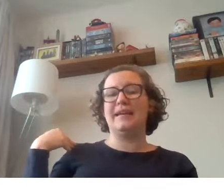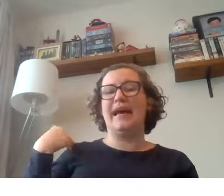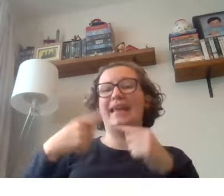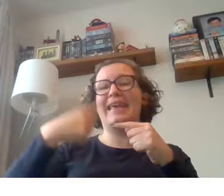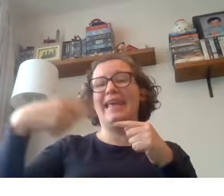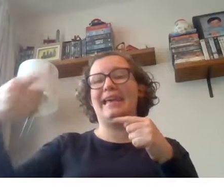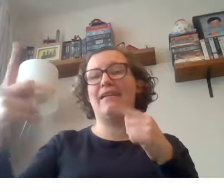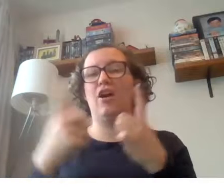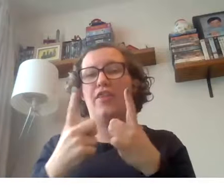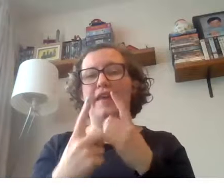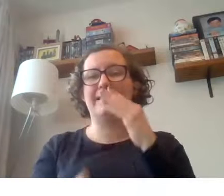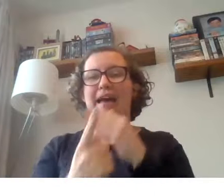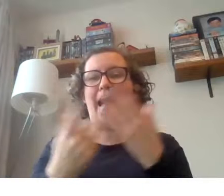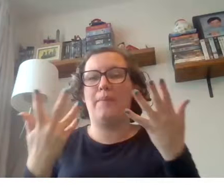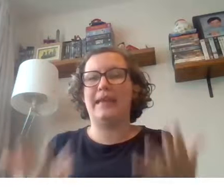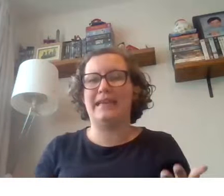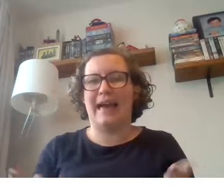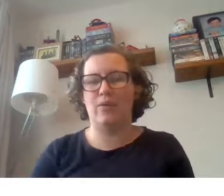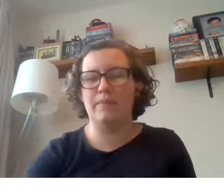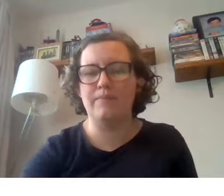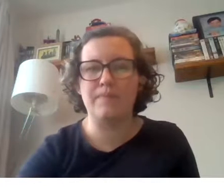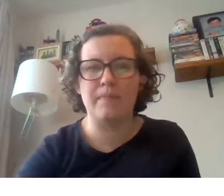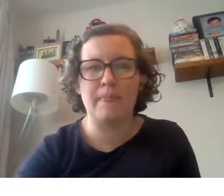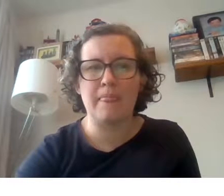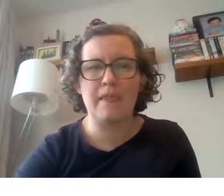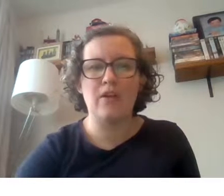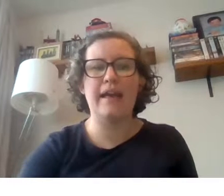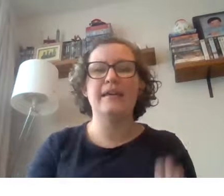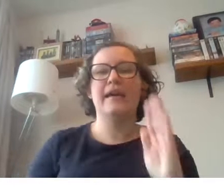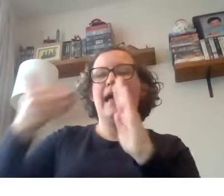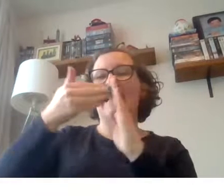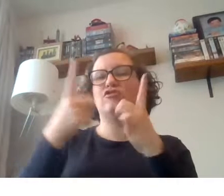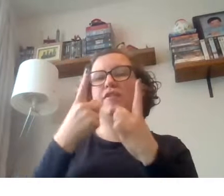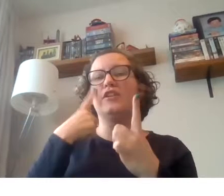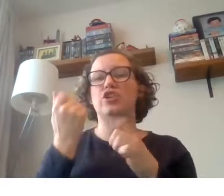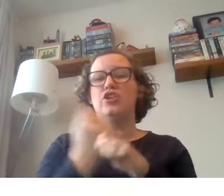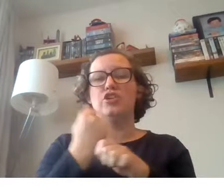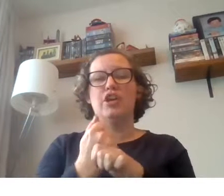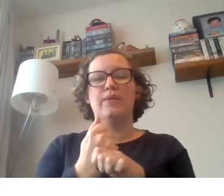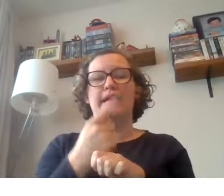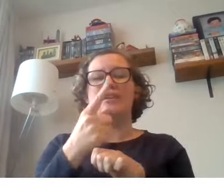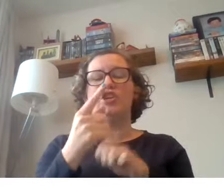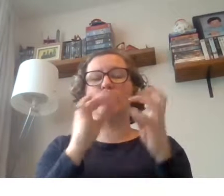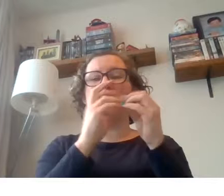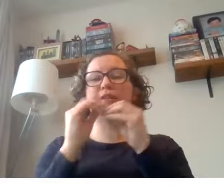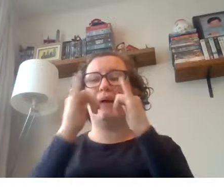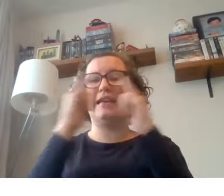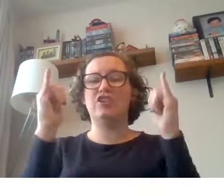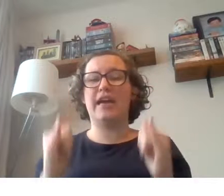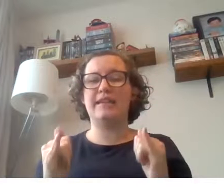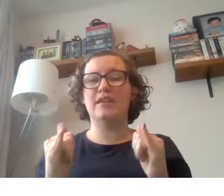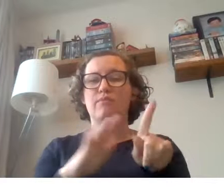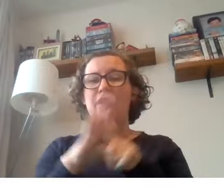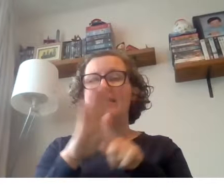past and ing are things that are happening now okay extra things you can do is you can do